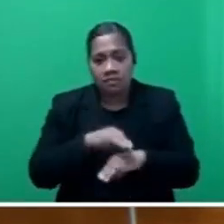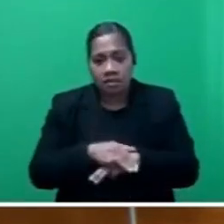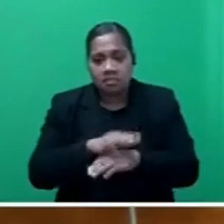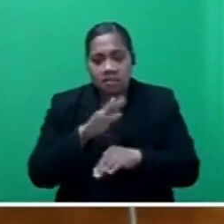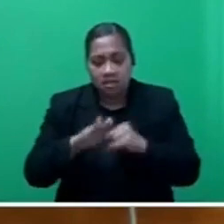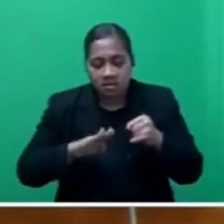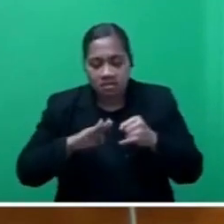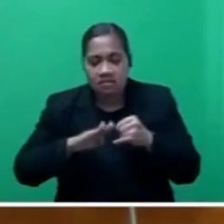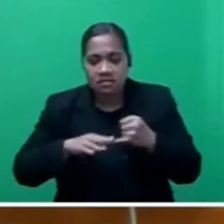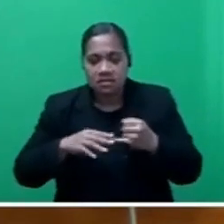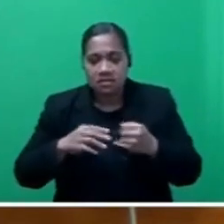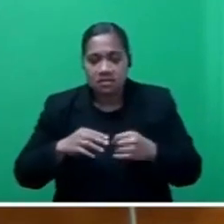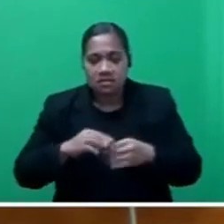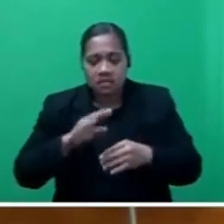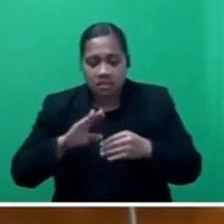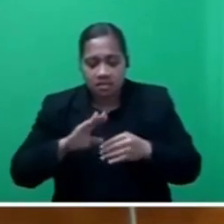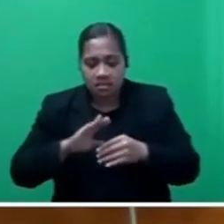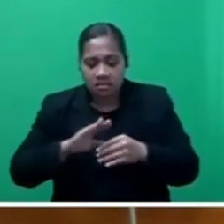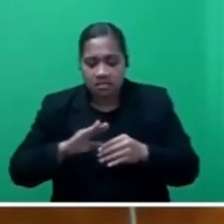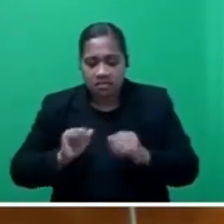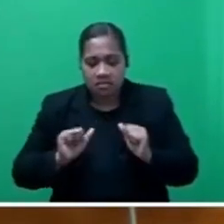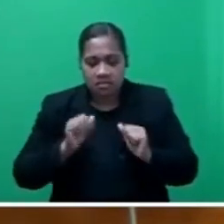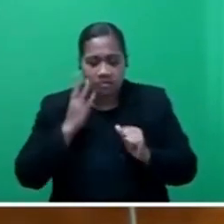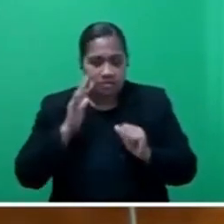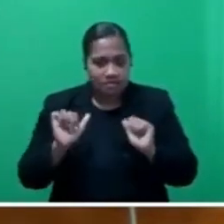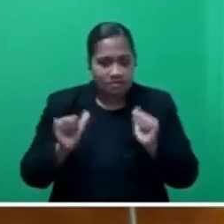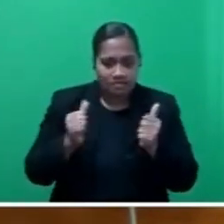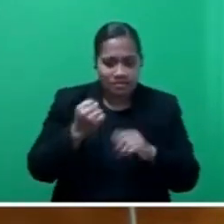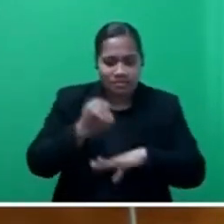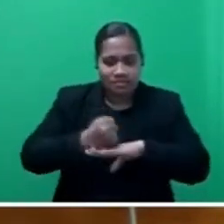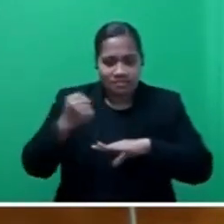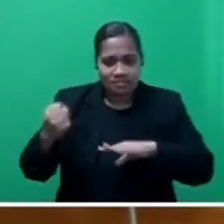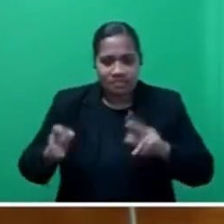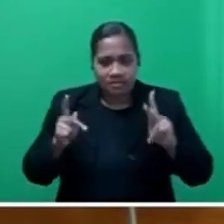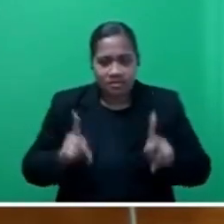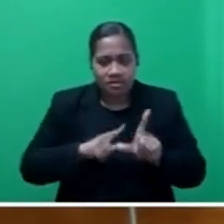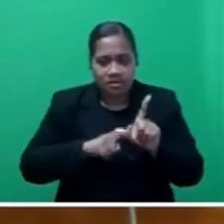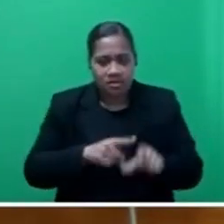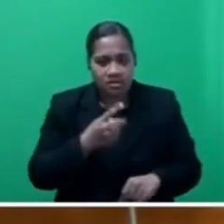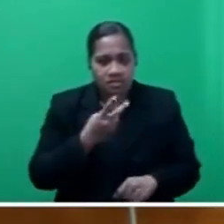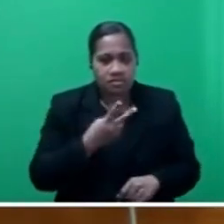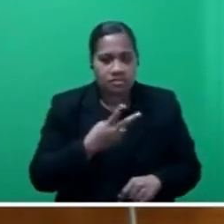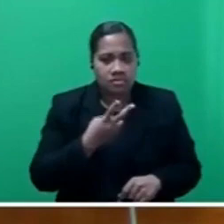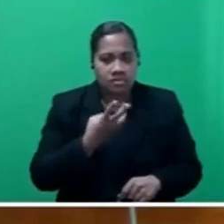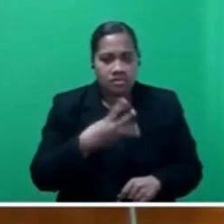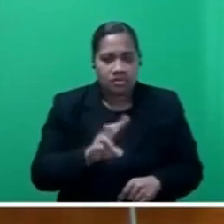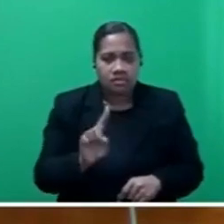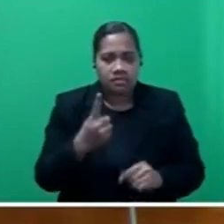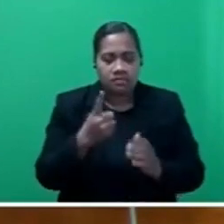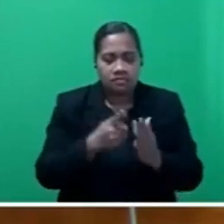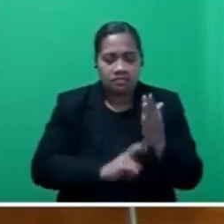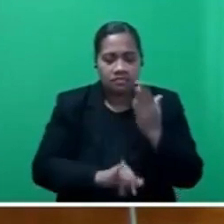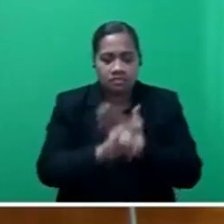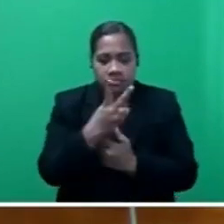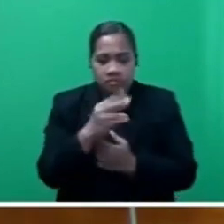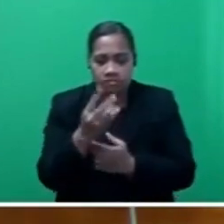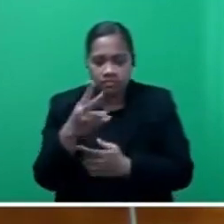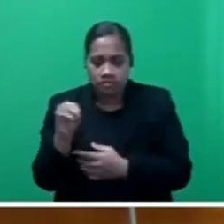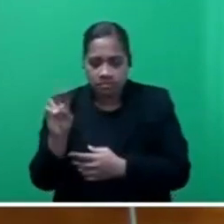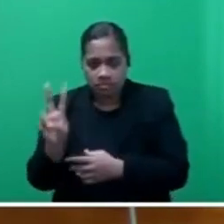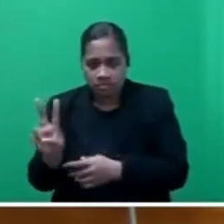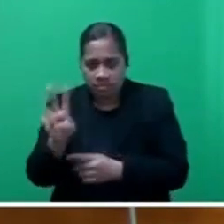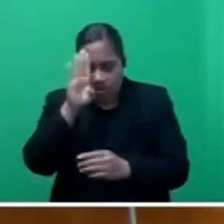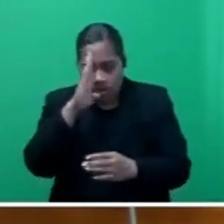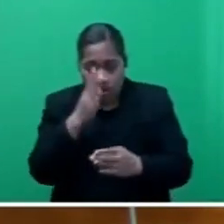government fiscal year to 31st July 2022. And I hope, I hope, Mr Speaker,